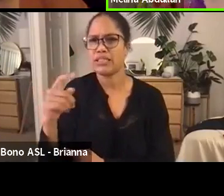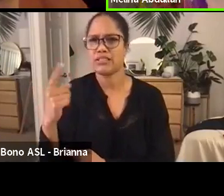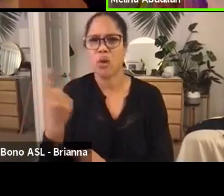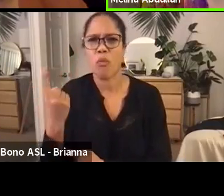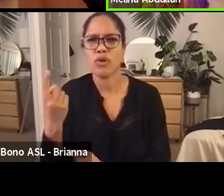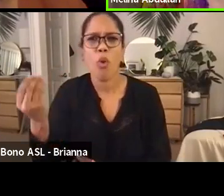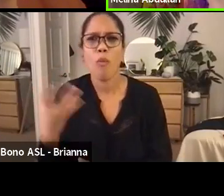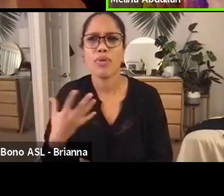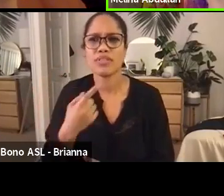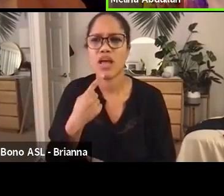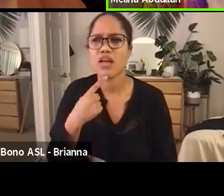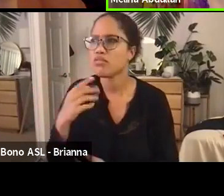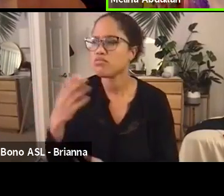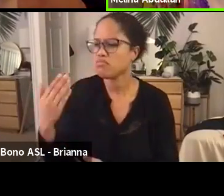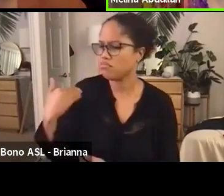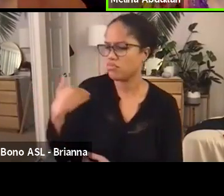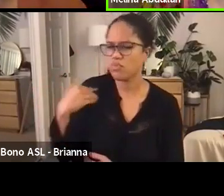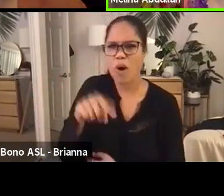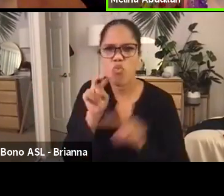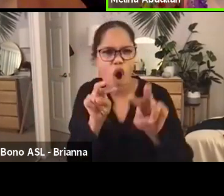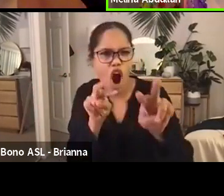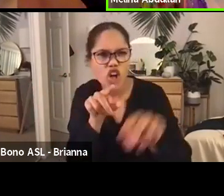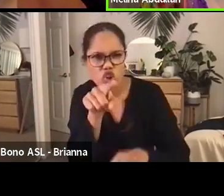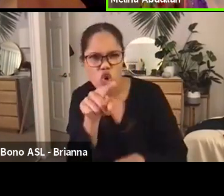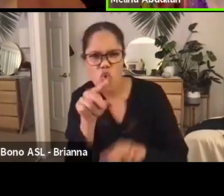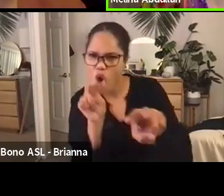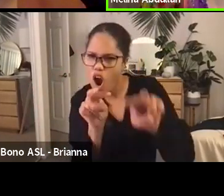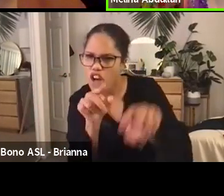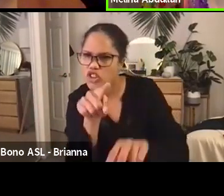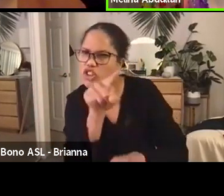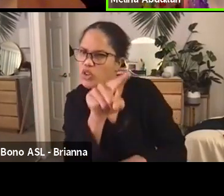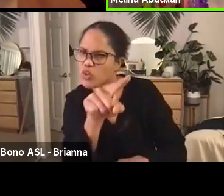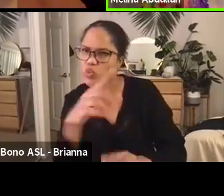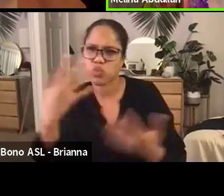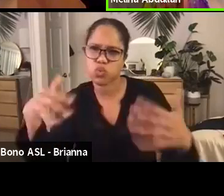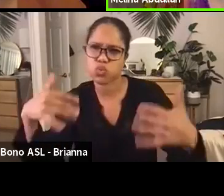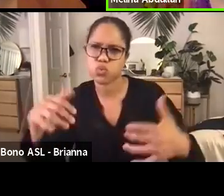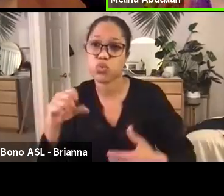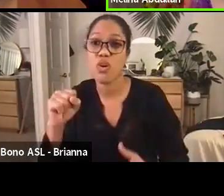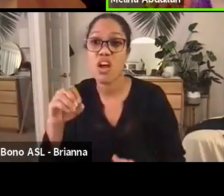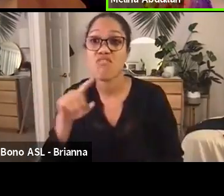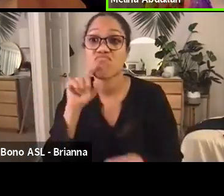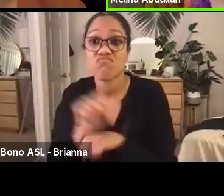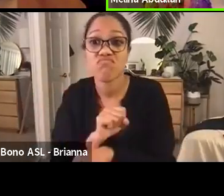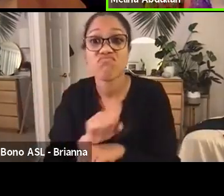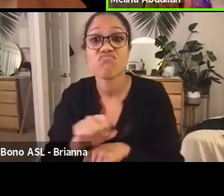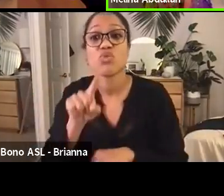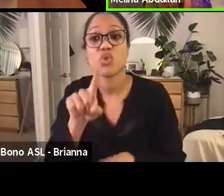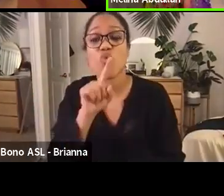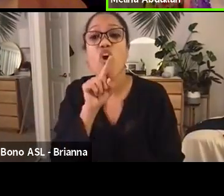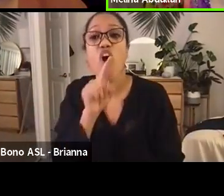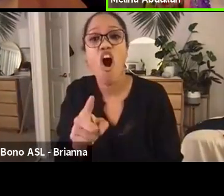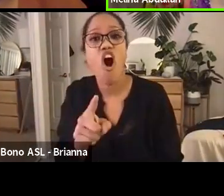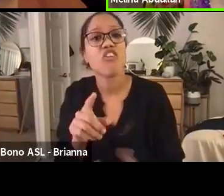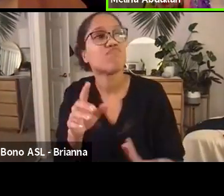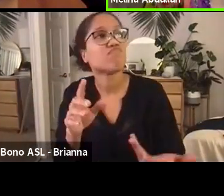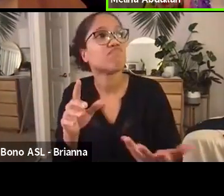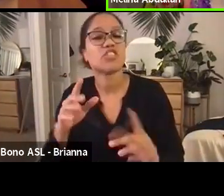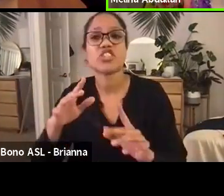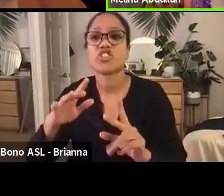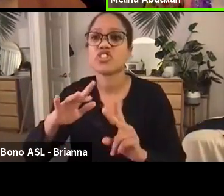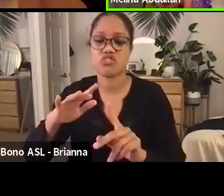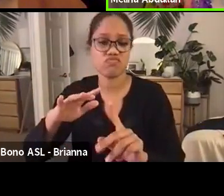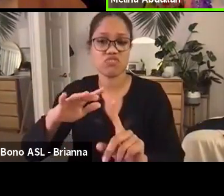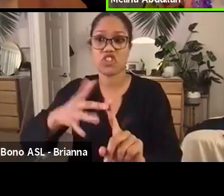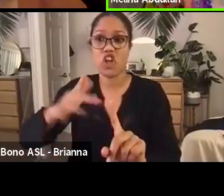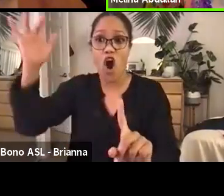right? And you have been, you have been a star for us, but more than that, um,